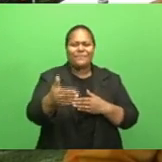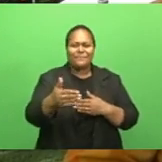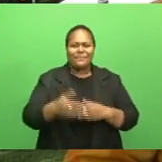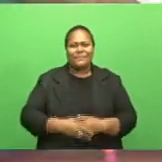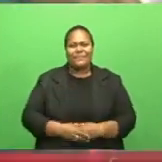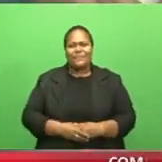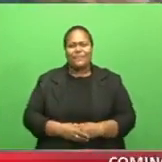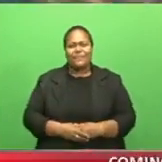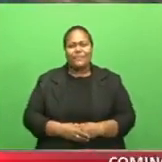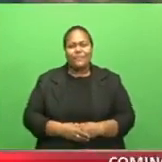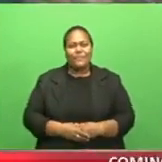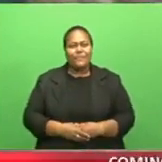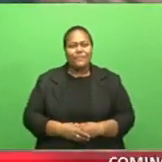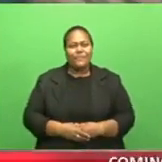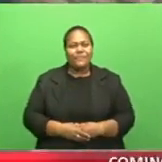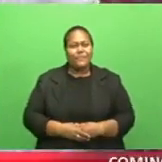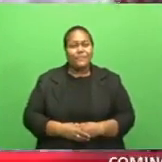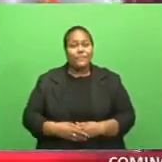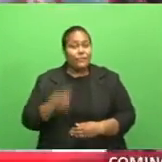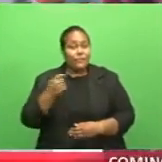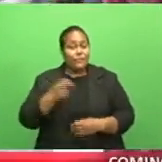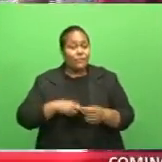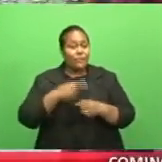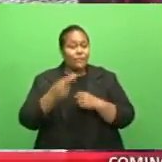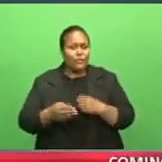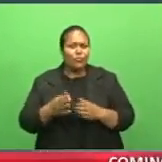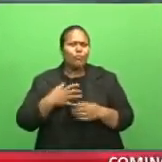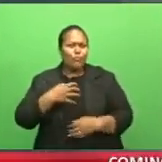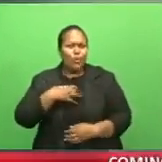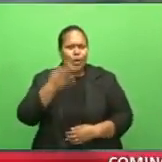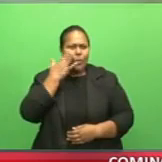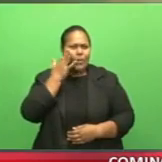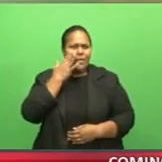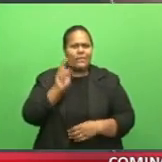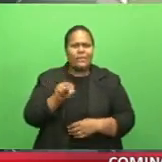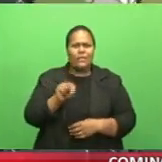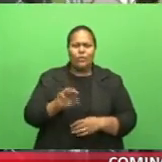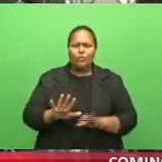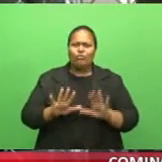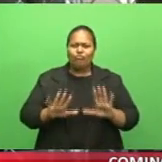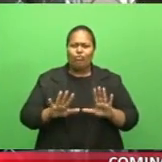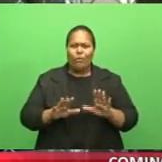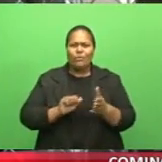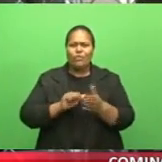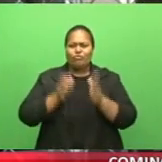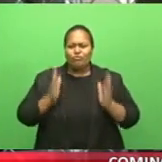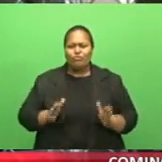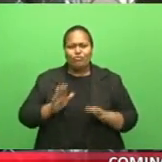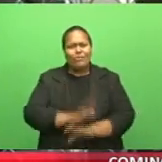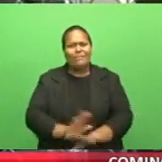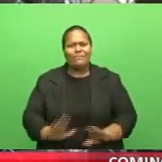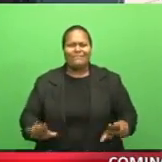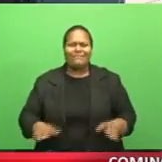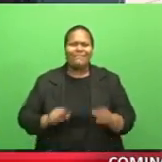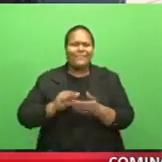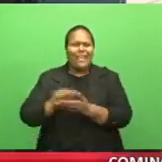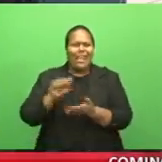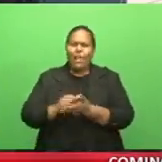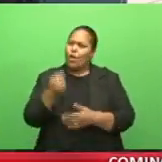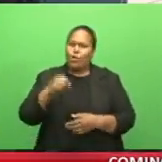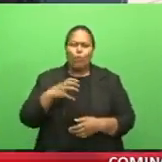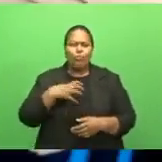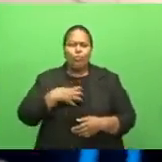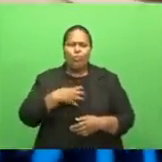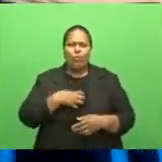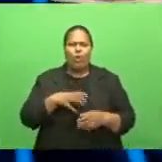News. Up ahead, more awareness needed to stop child trafficking and no more breaches at PRB flats.